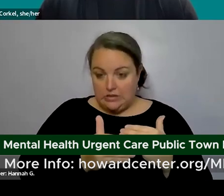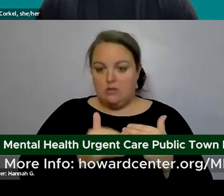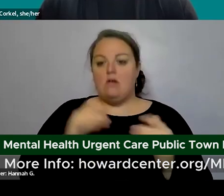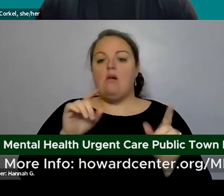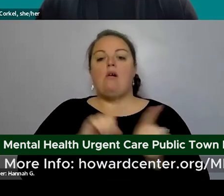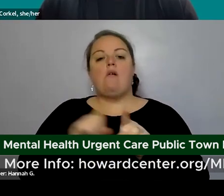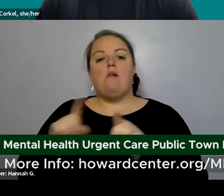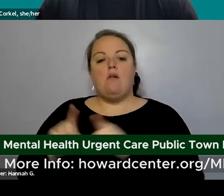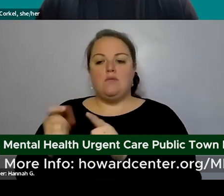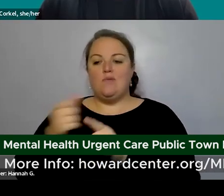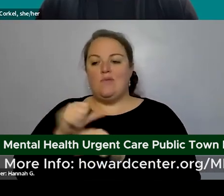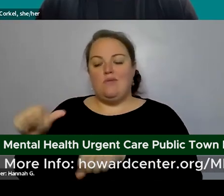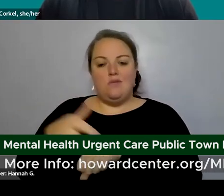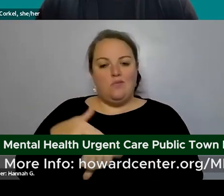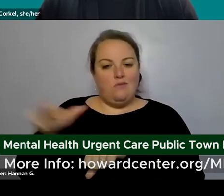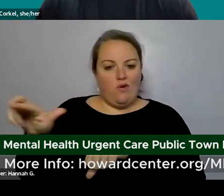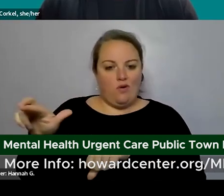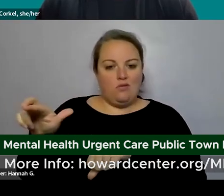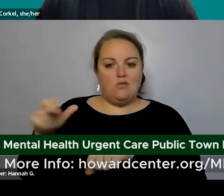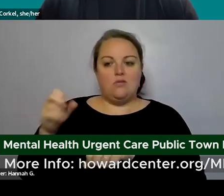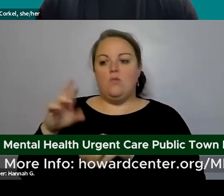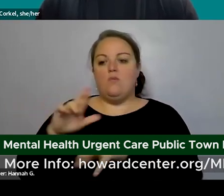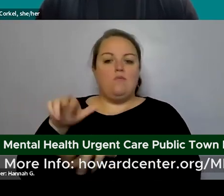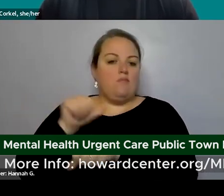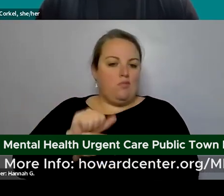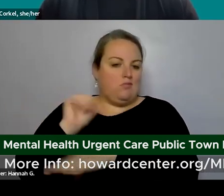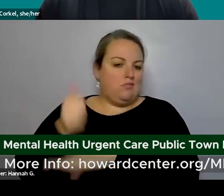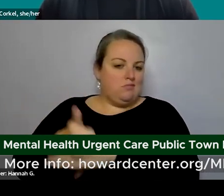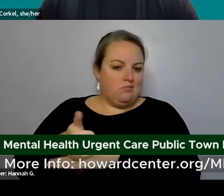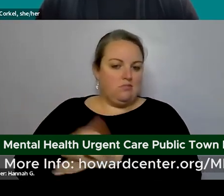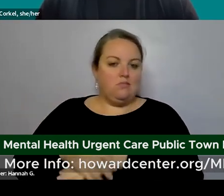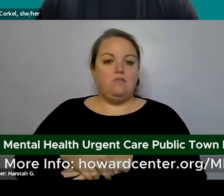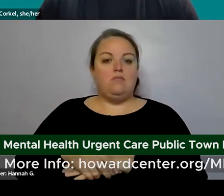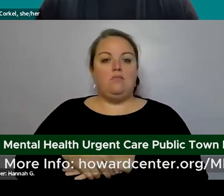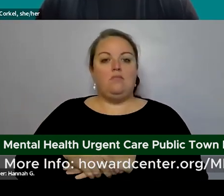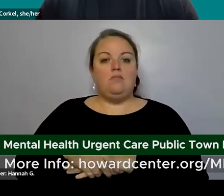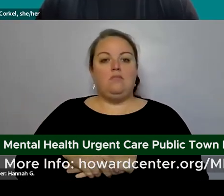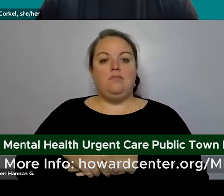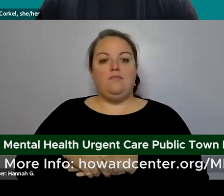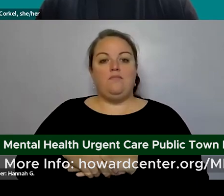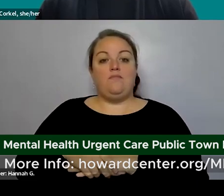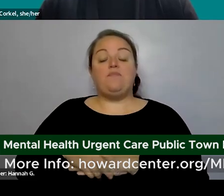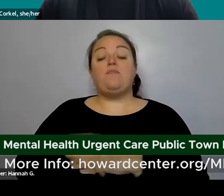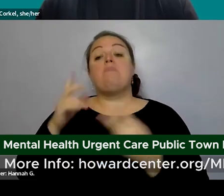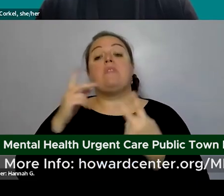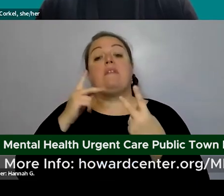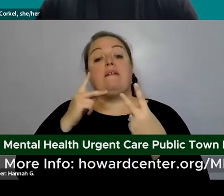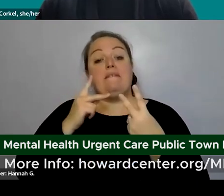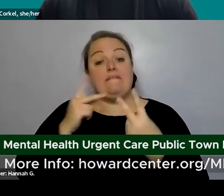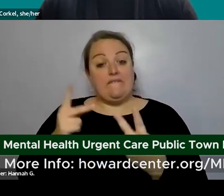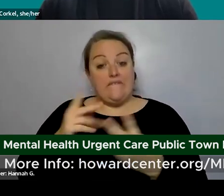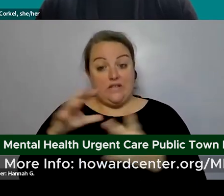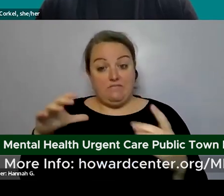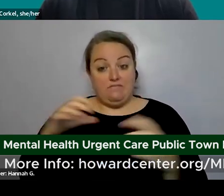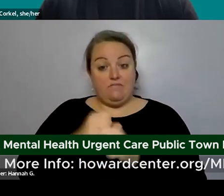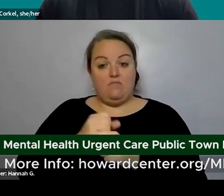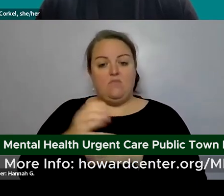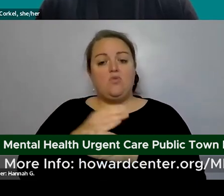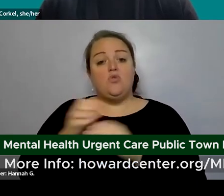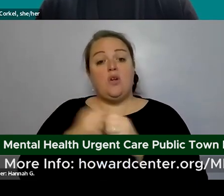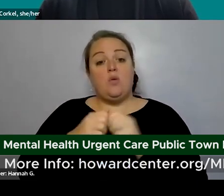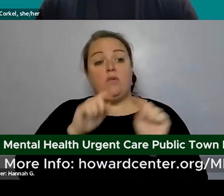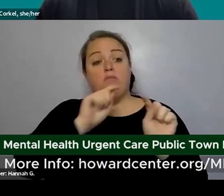in terms of any referrals or next appointments that after visit summary can be shared with ongoing providers